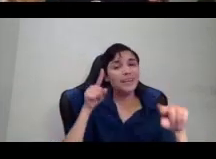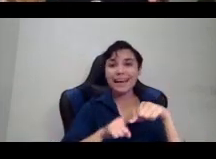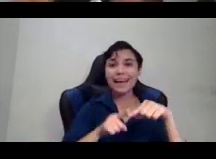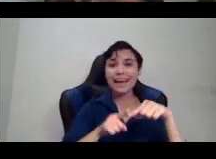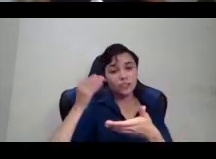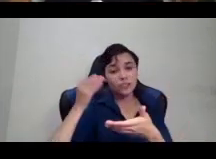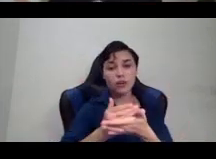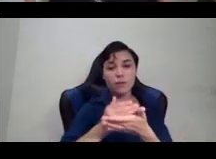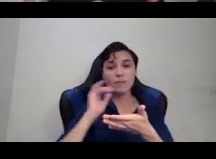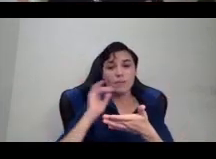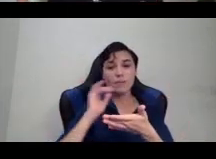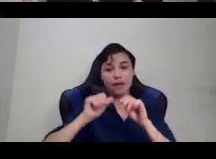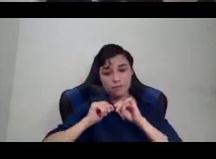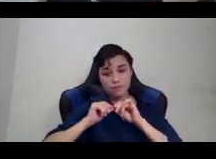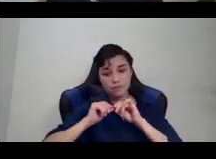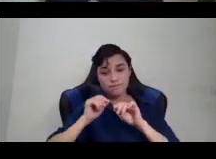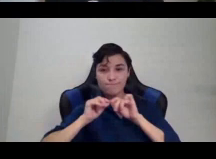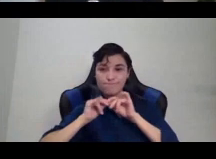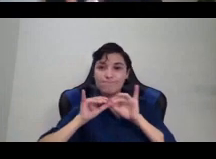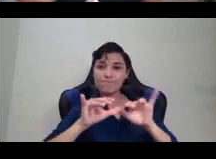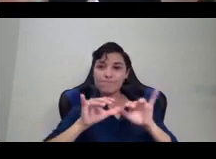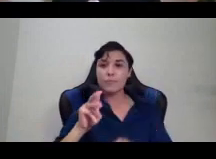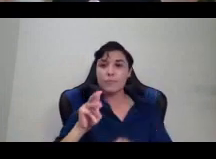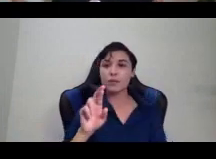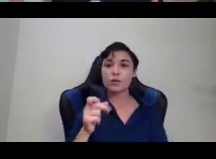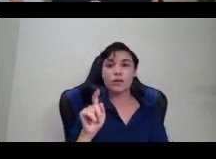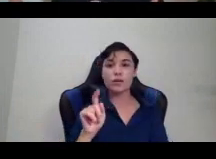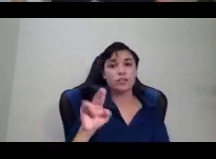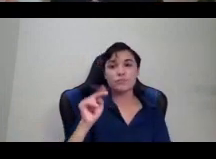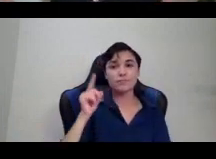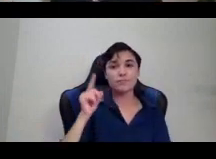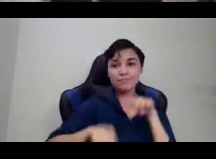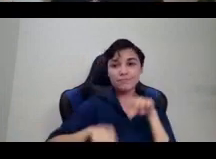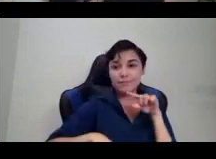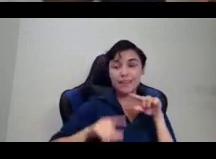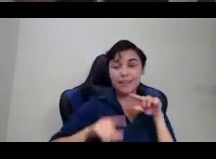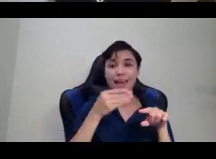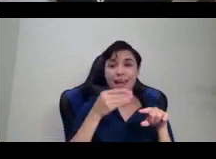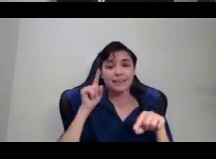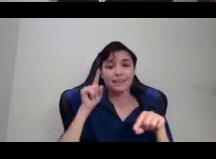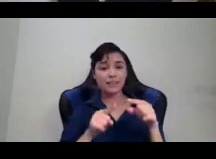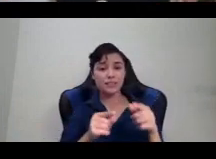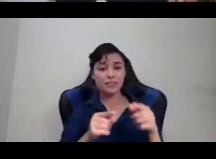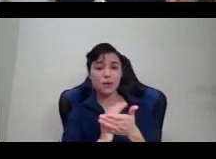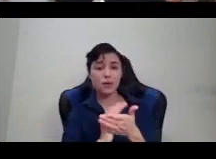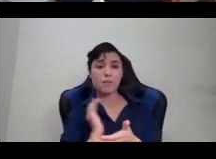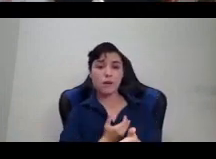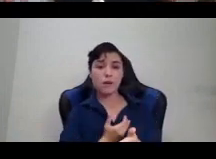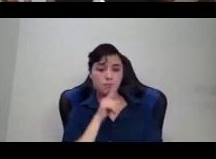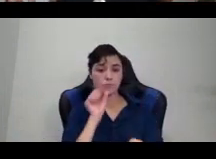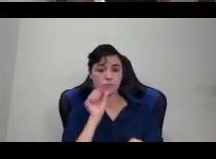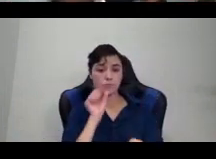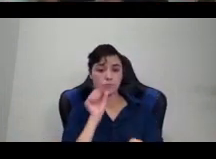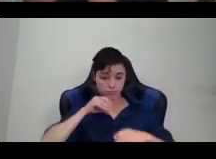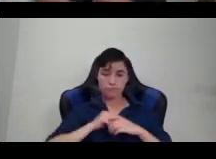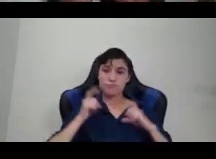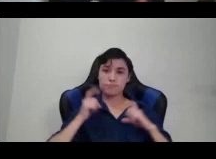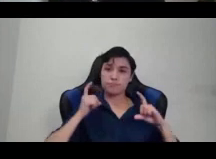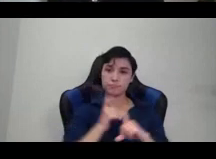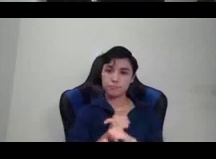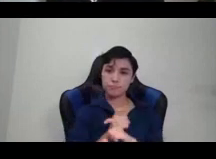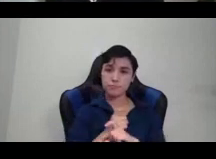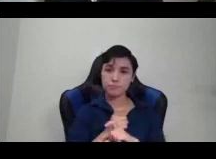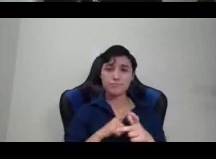full complex people that we are. And they certainly couldn't and can't stop Pacific Islanders from traveling